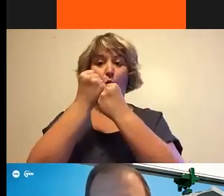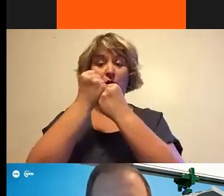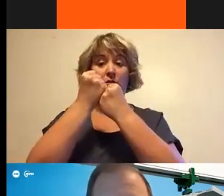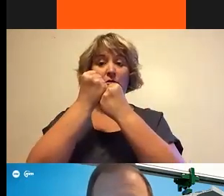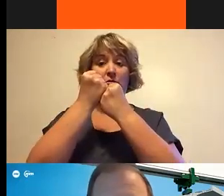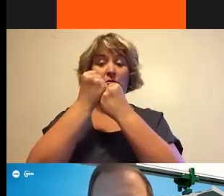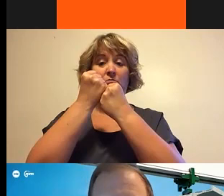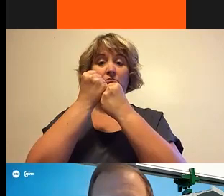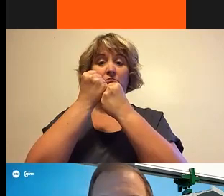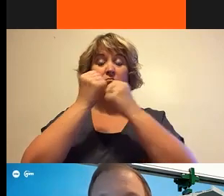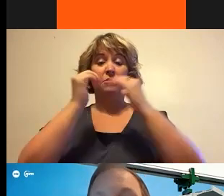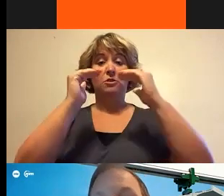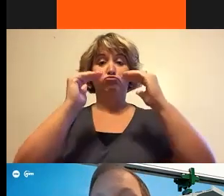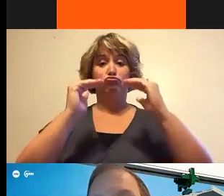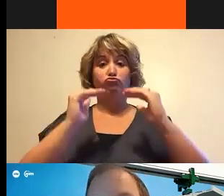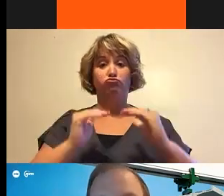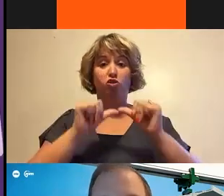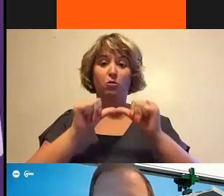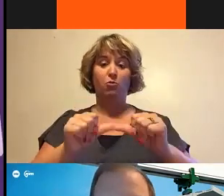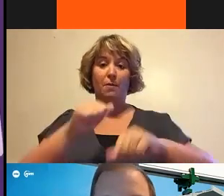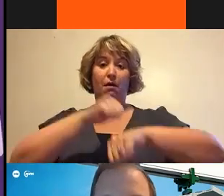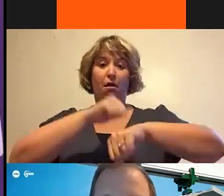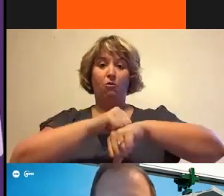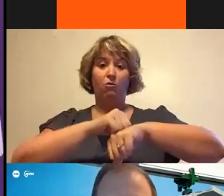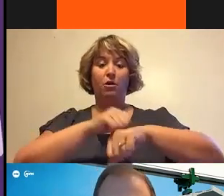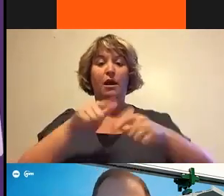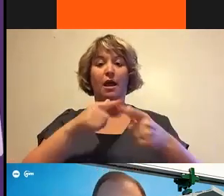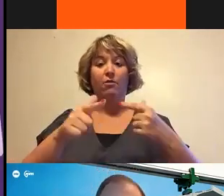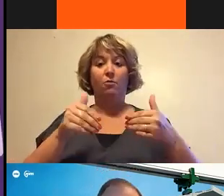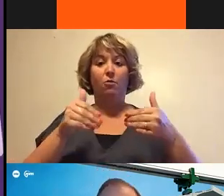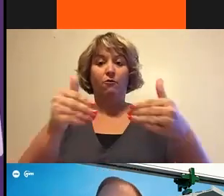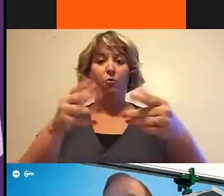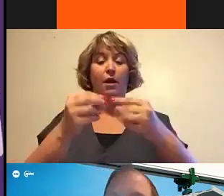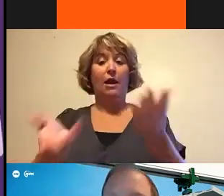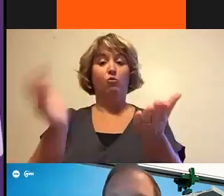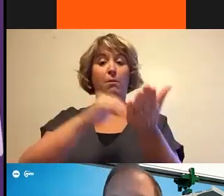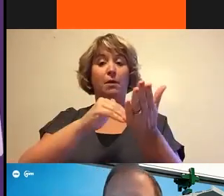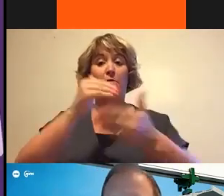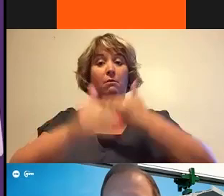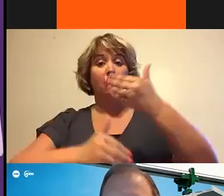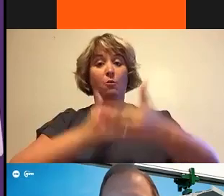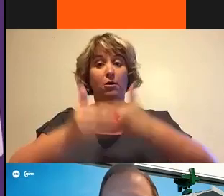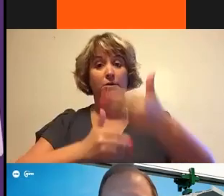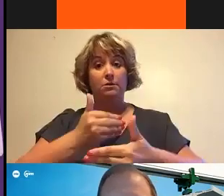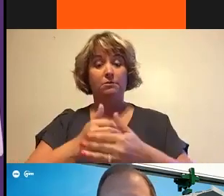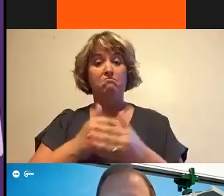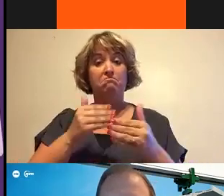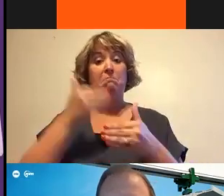permanent concrete piers, and then the gantry will launch forward, and we'll repeat the process. Next slide, please.